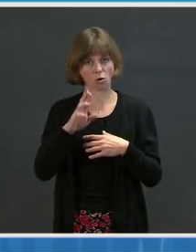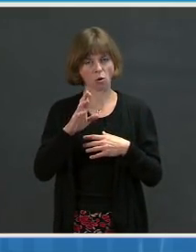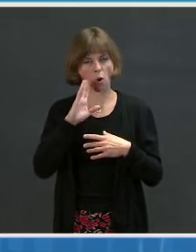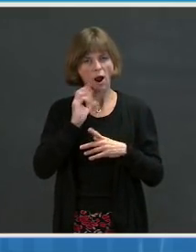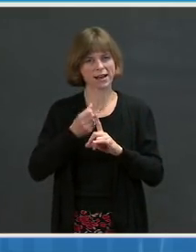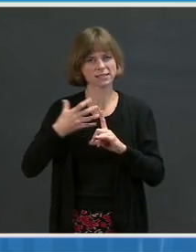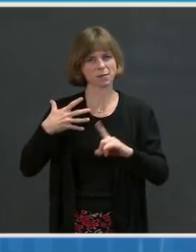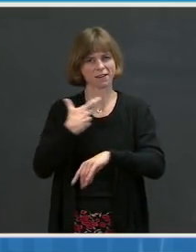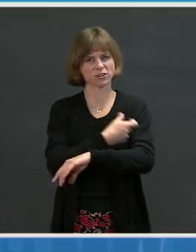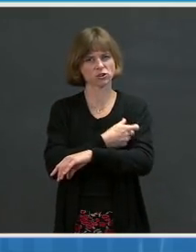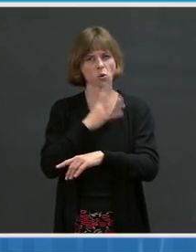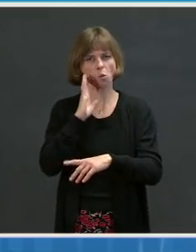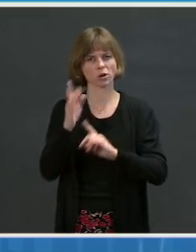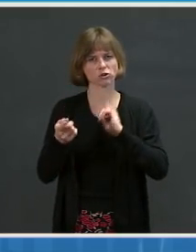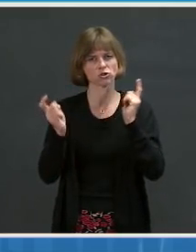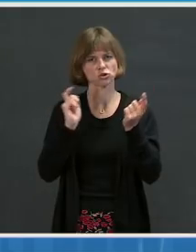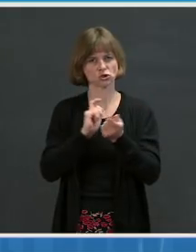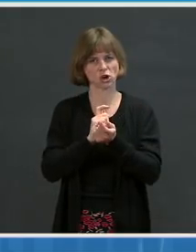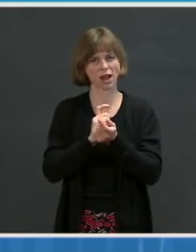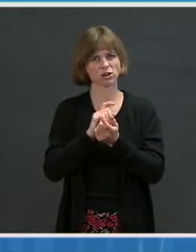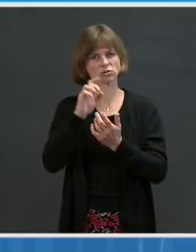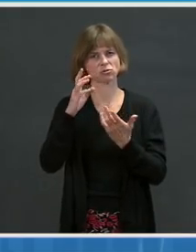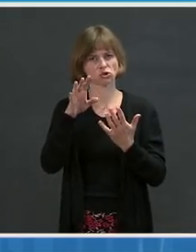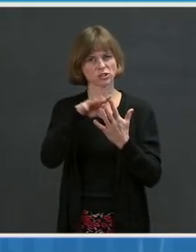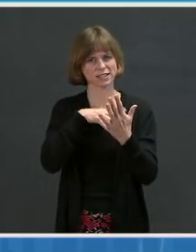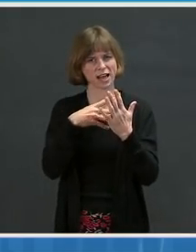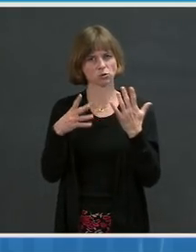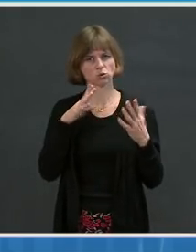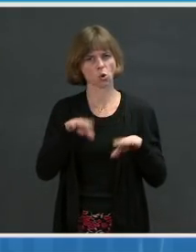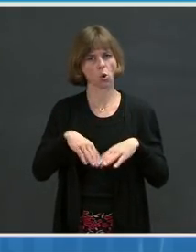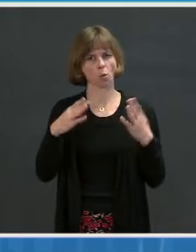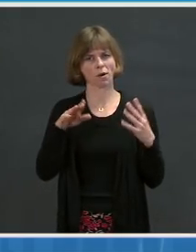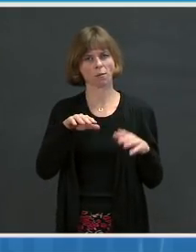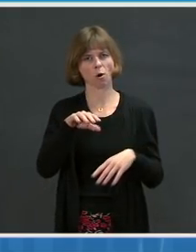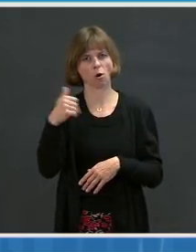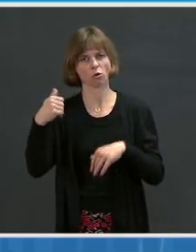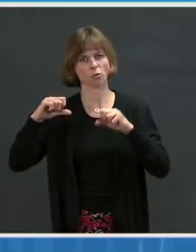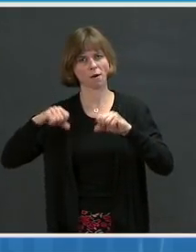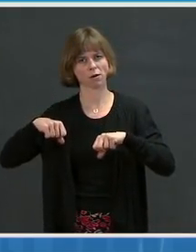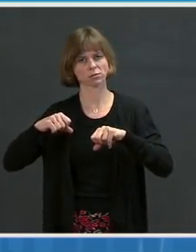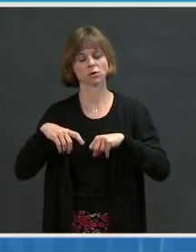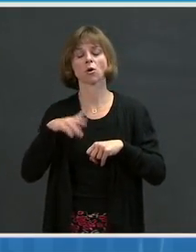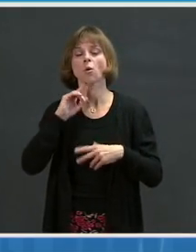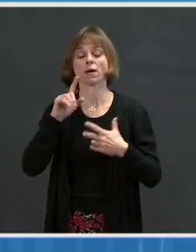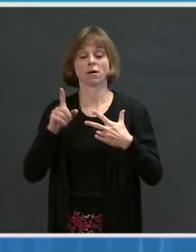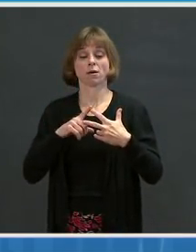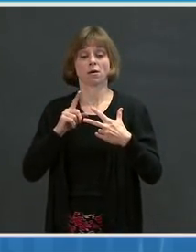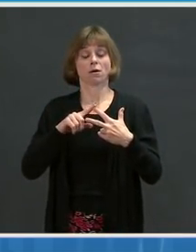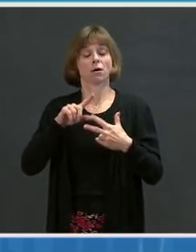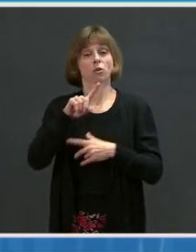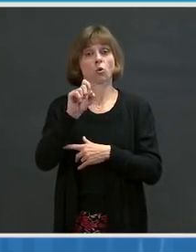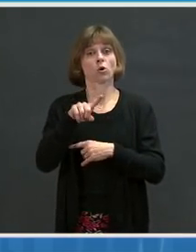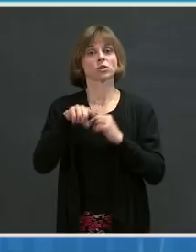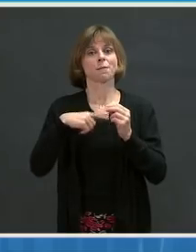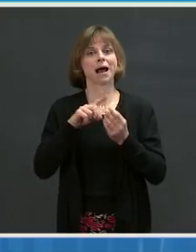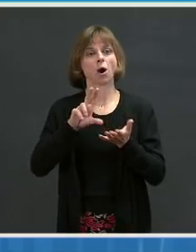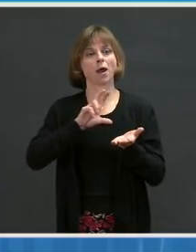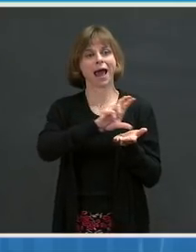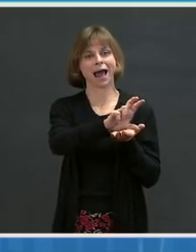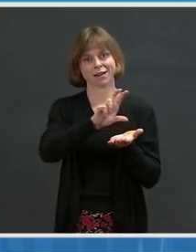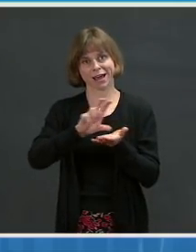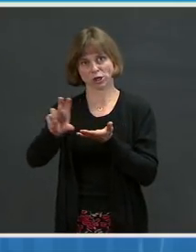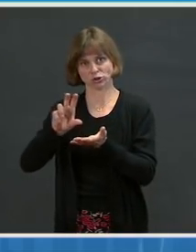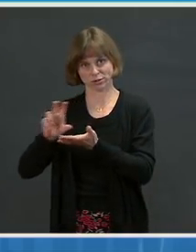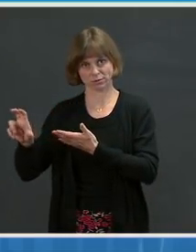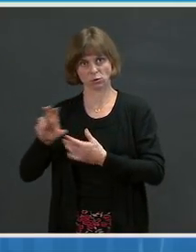some other streams? Thank you. So let me do the second question about allocation. We talked to the governors yesterday